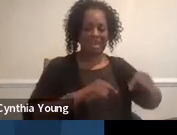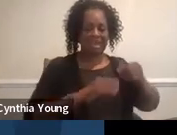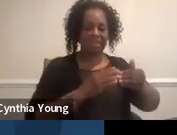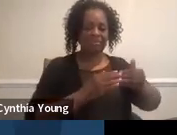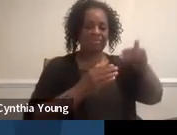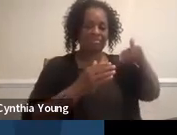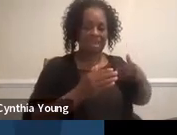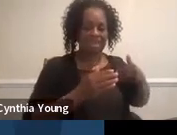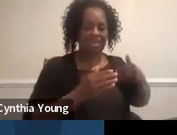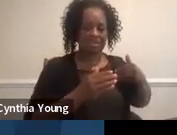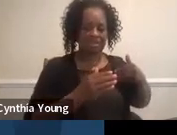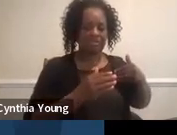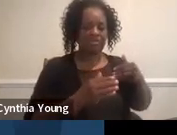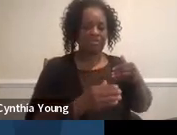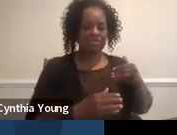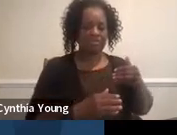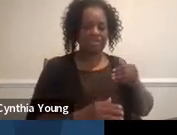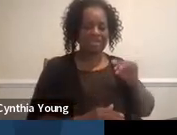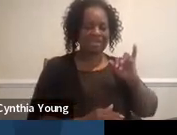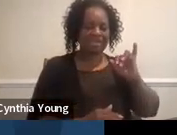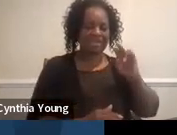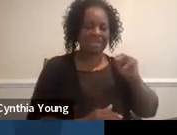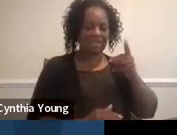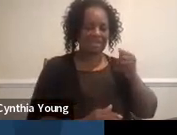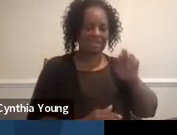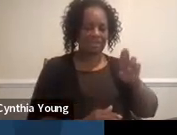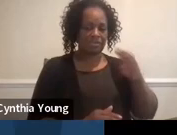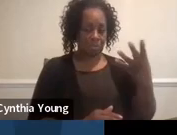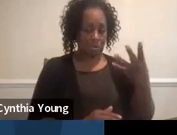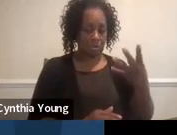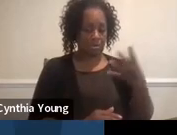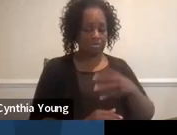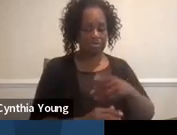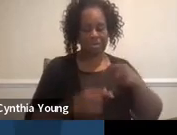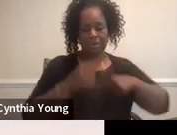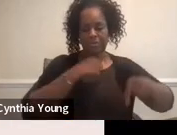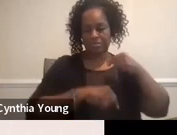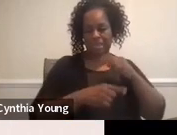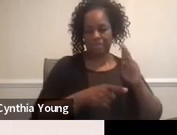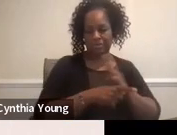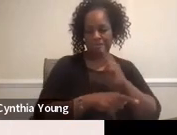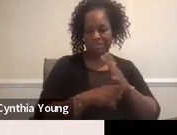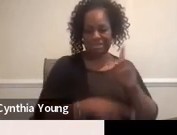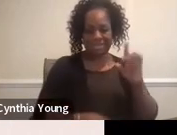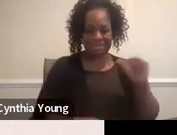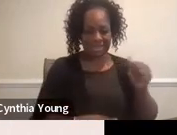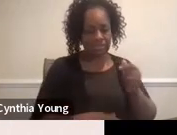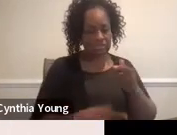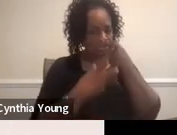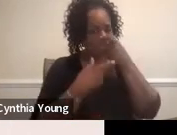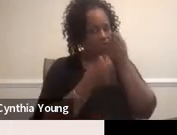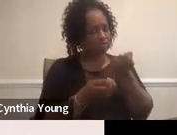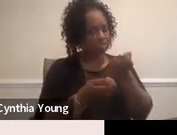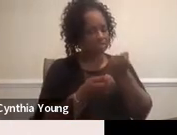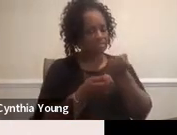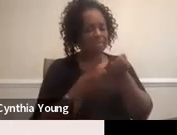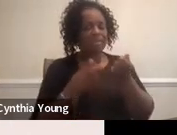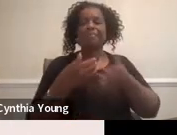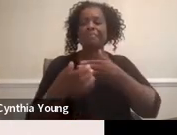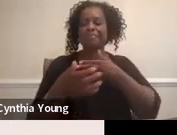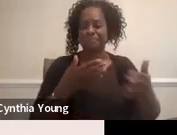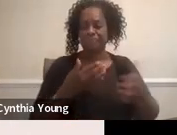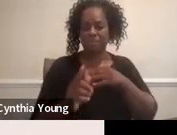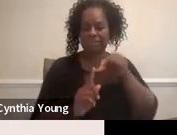than indicator four, which makes it really interesting. But anyway,